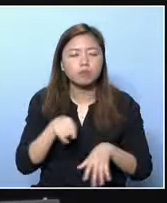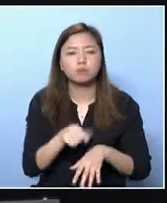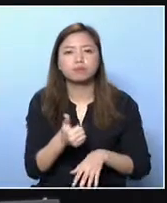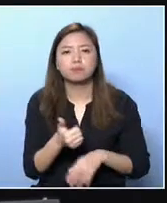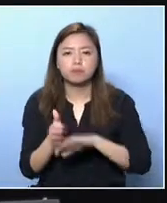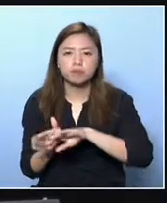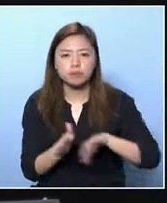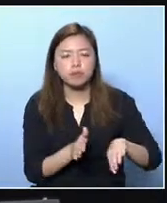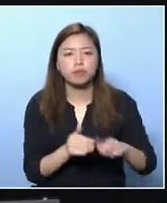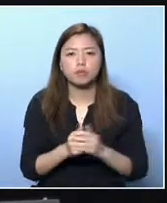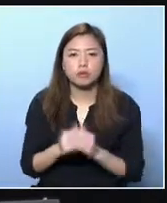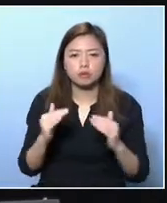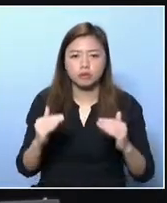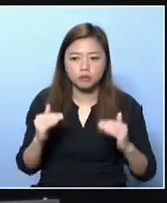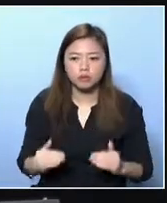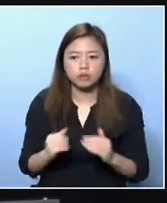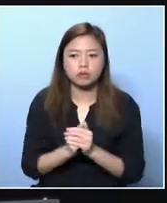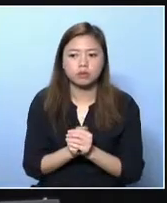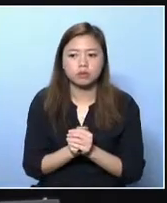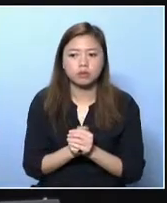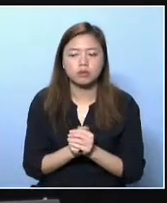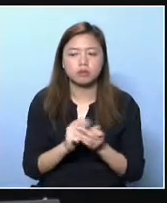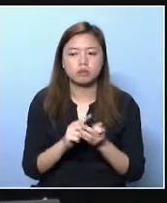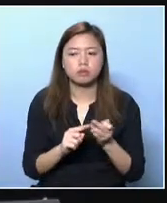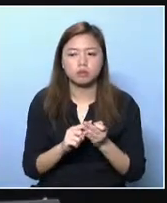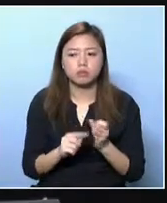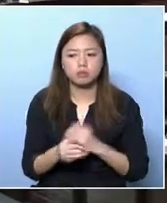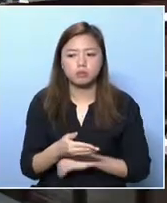to the problems faced by the ethnic minorities.